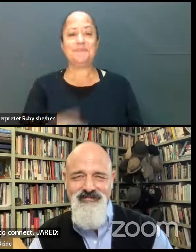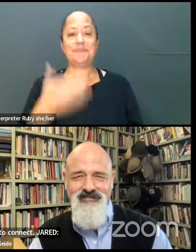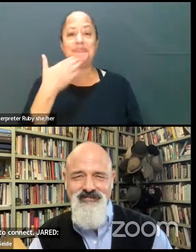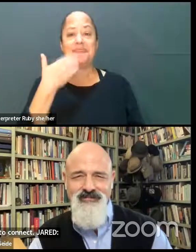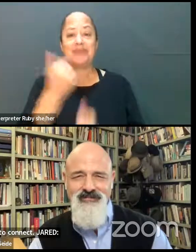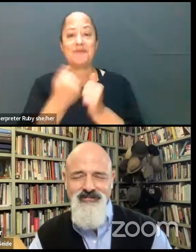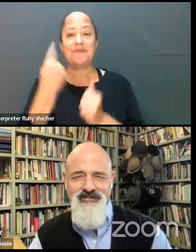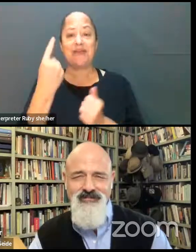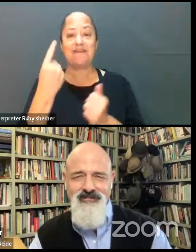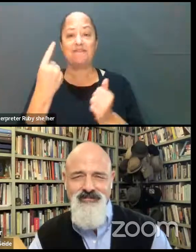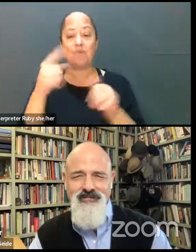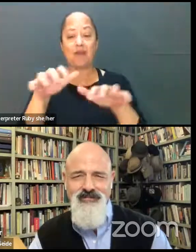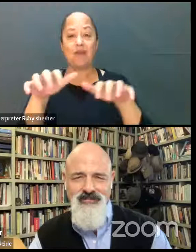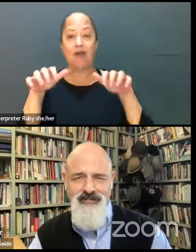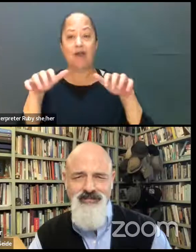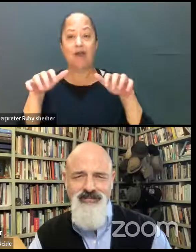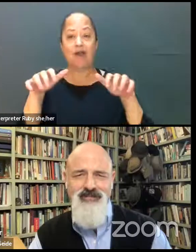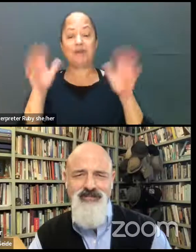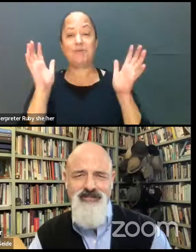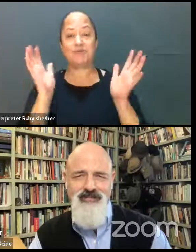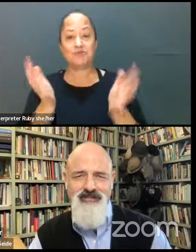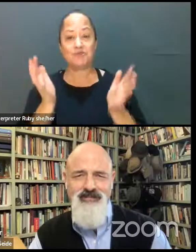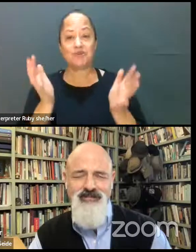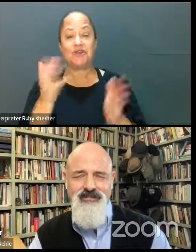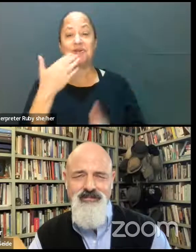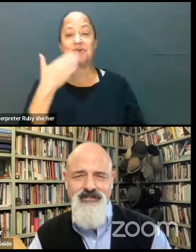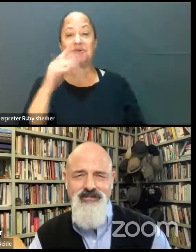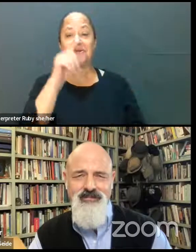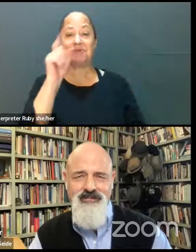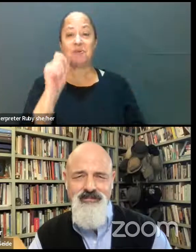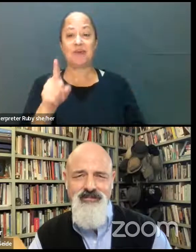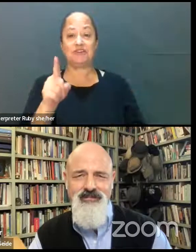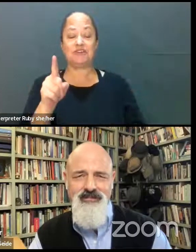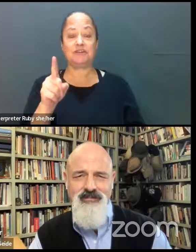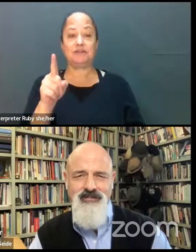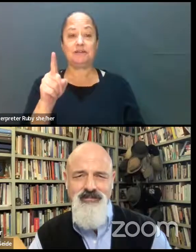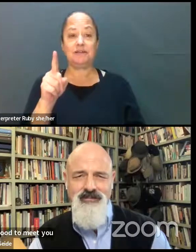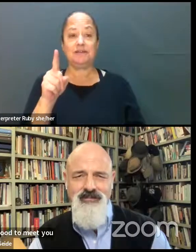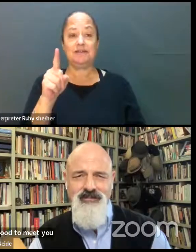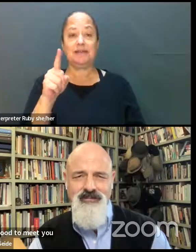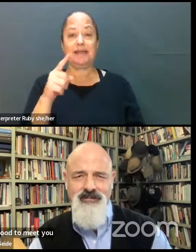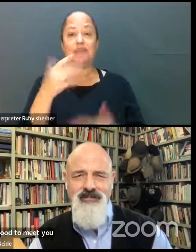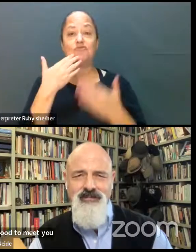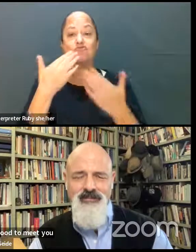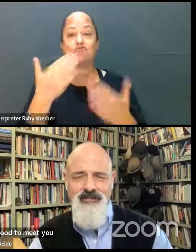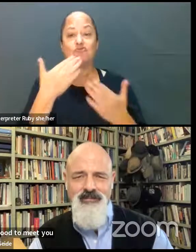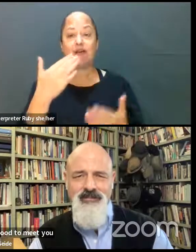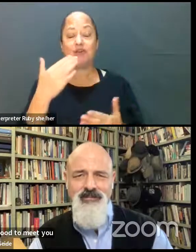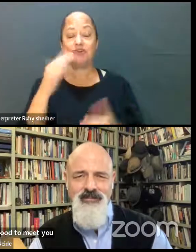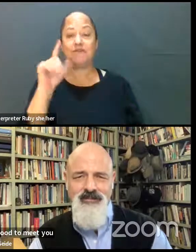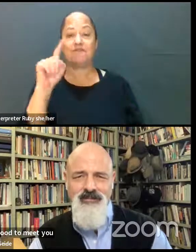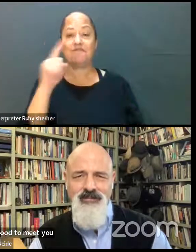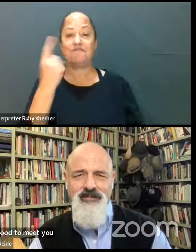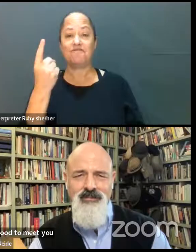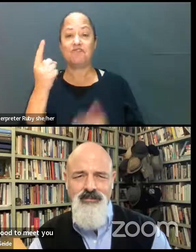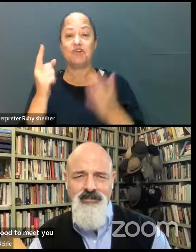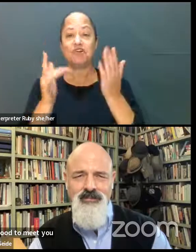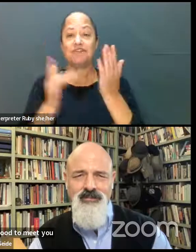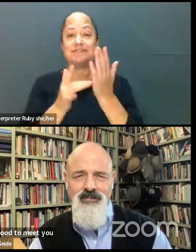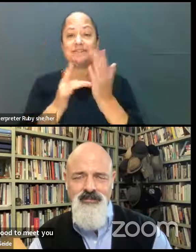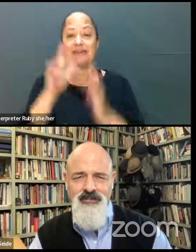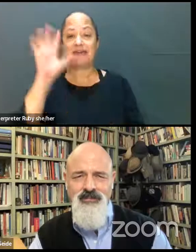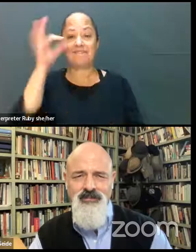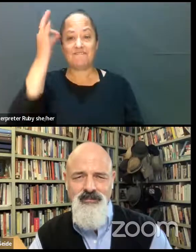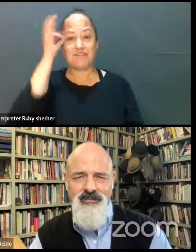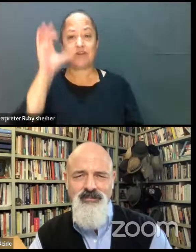in our audience for your presence, your chats, your great questions, and much gratitude again for First Tech Federal Credit Union and for